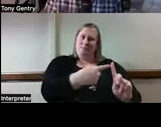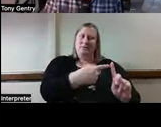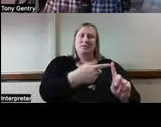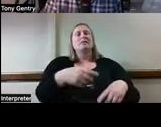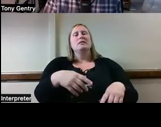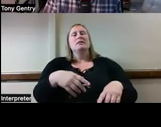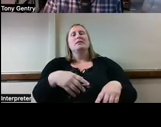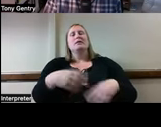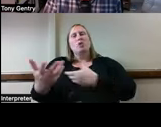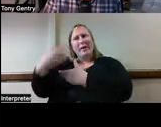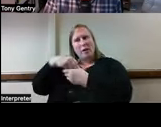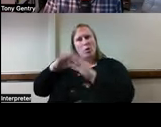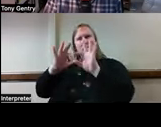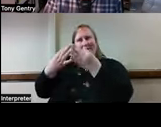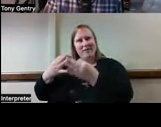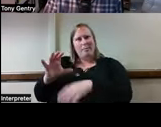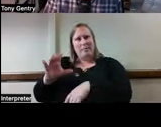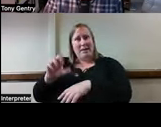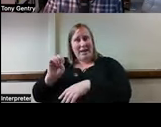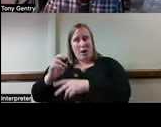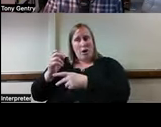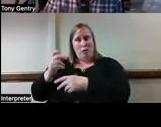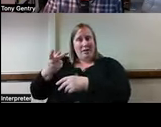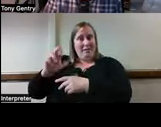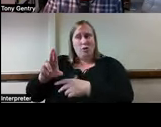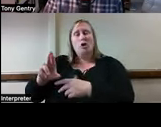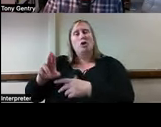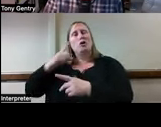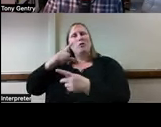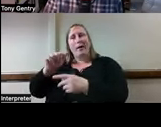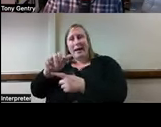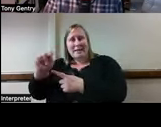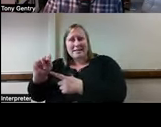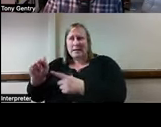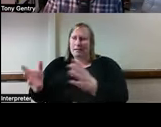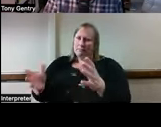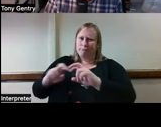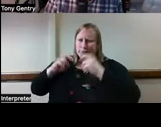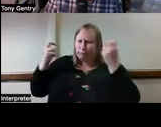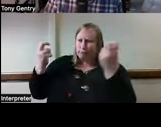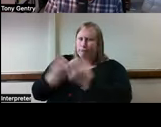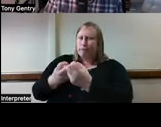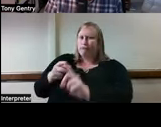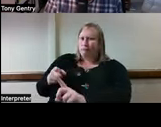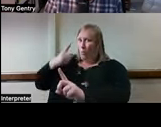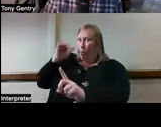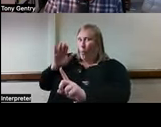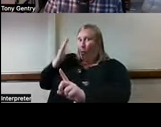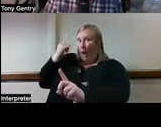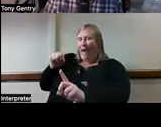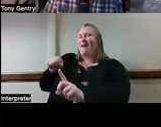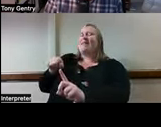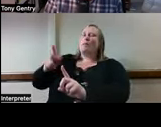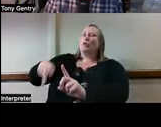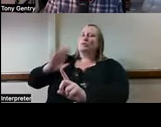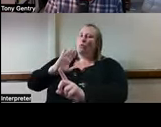include the family caregiver in your provision of AT because they're very likely to be the person who's going to